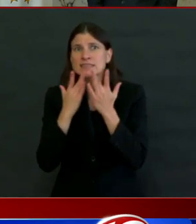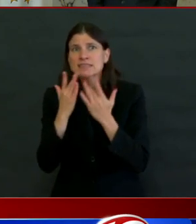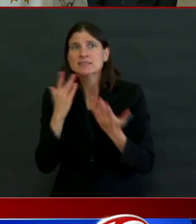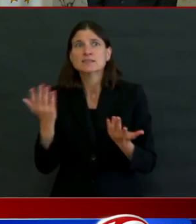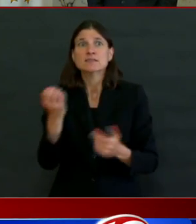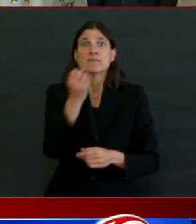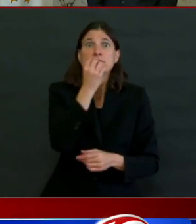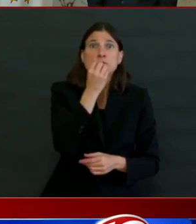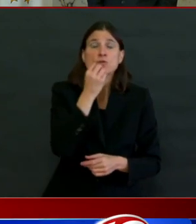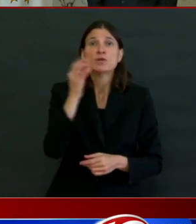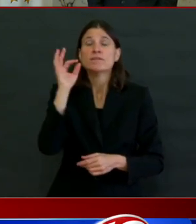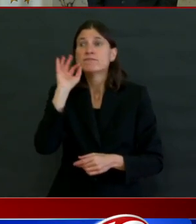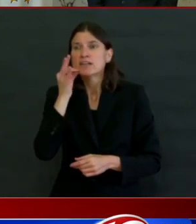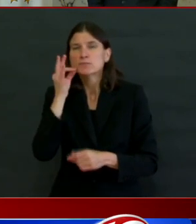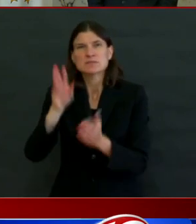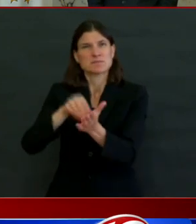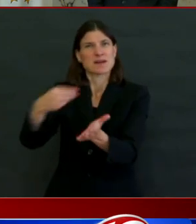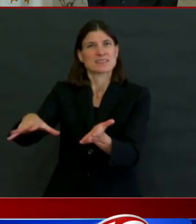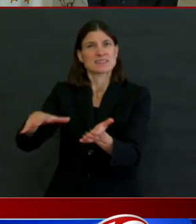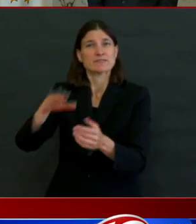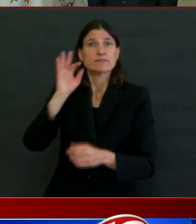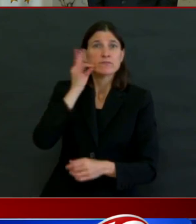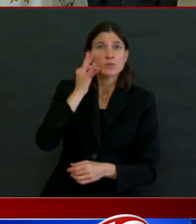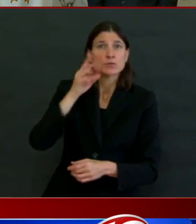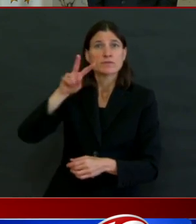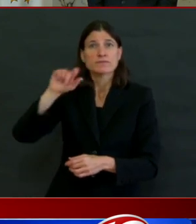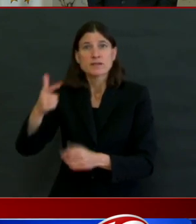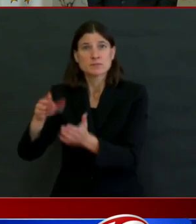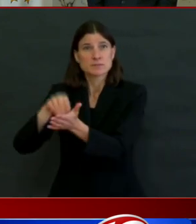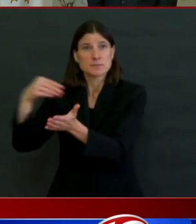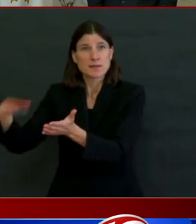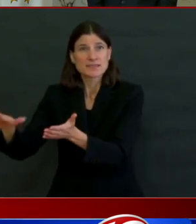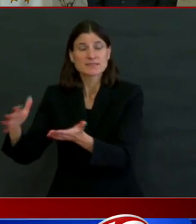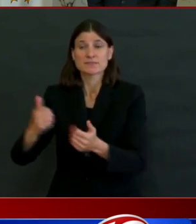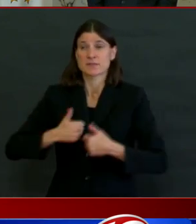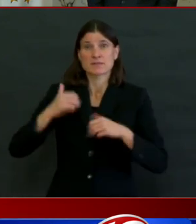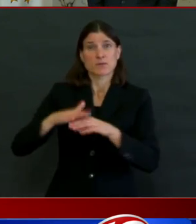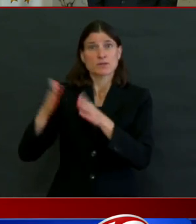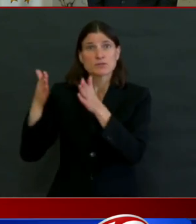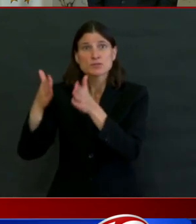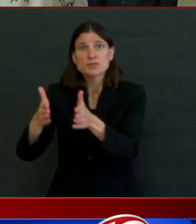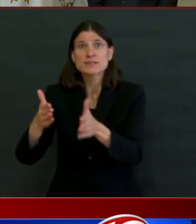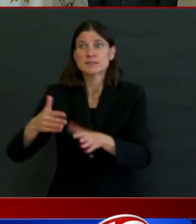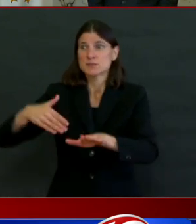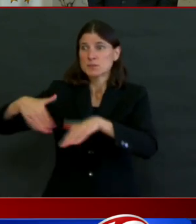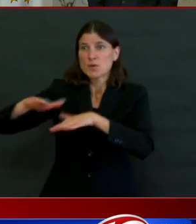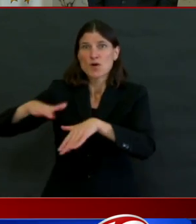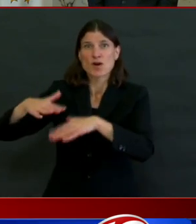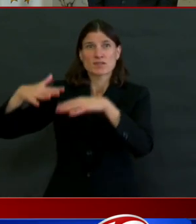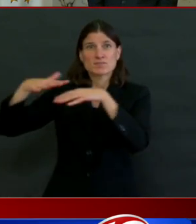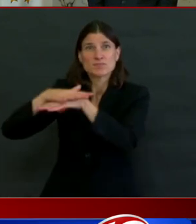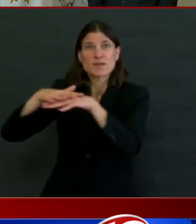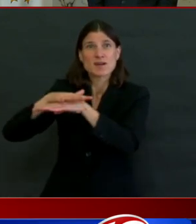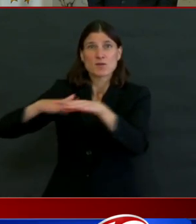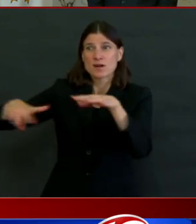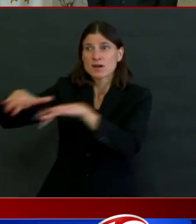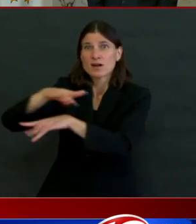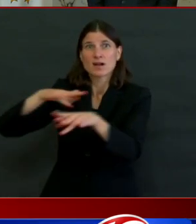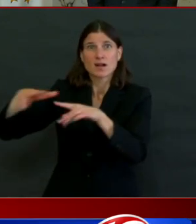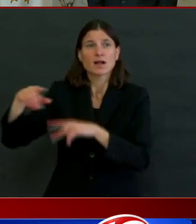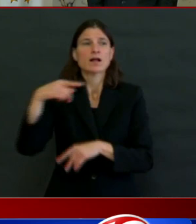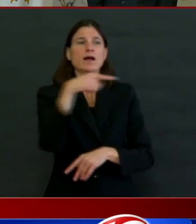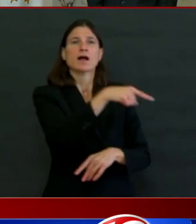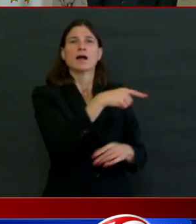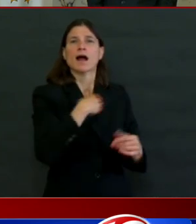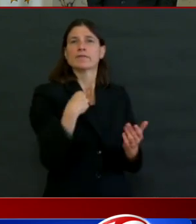on, access to family supports, economic development, job opportunities, when that